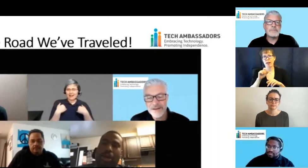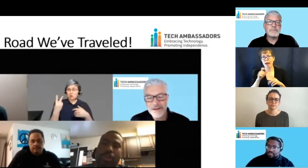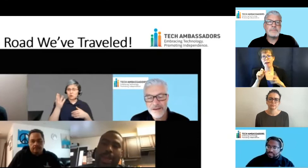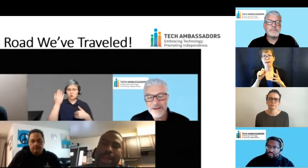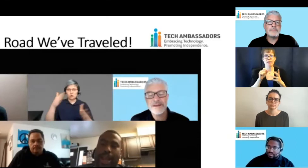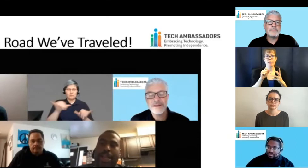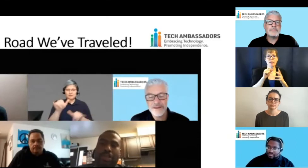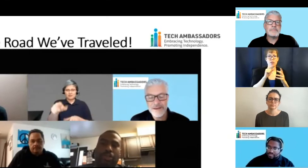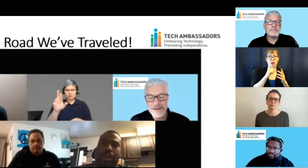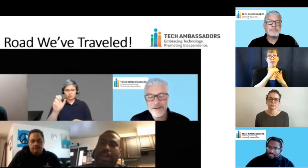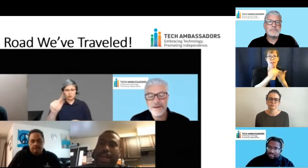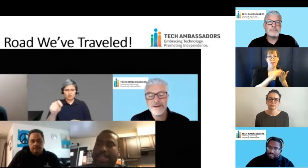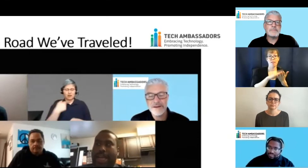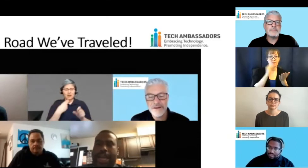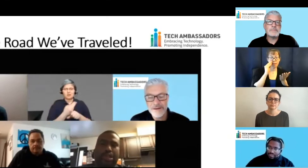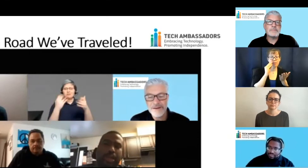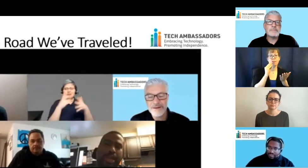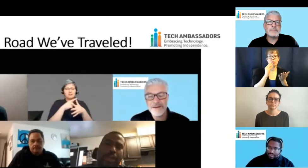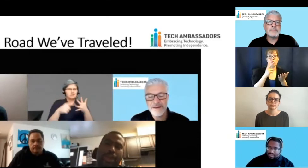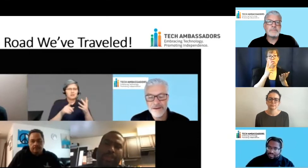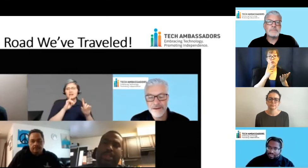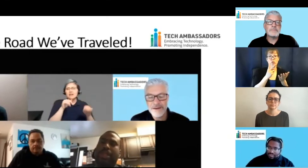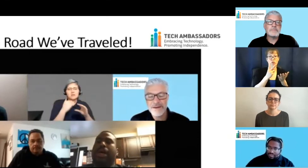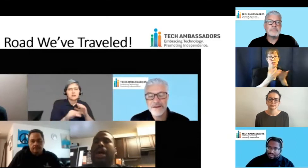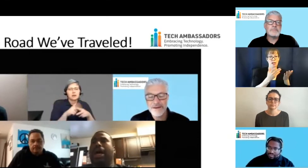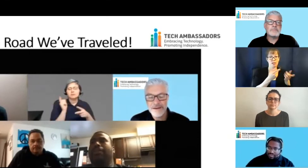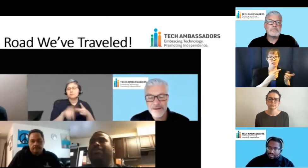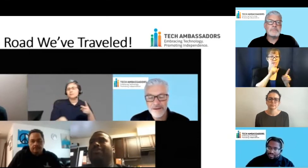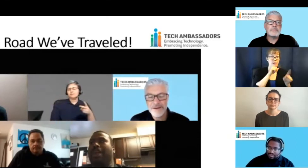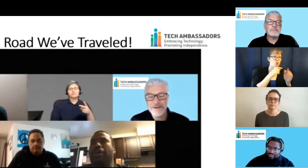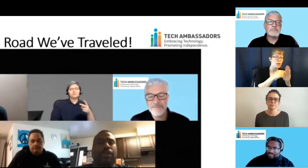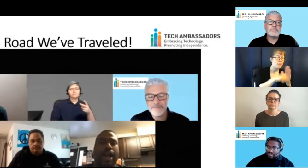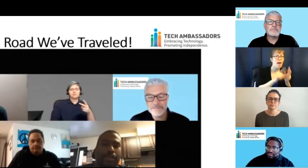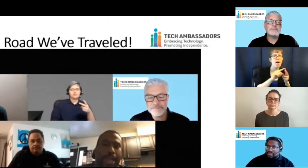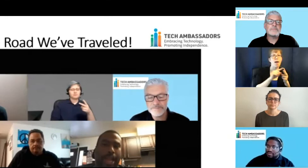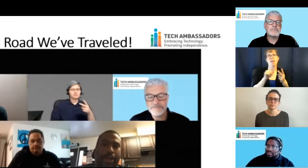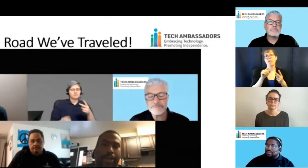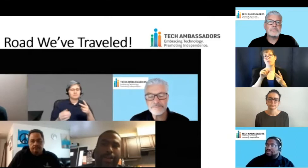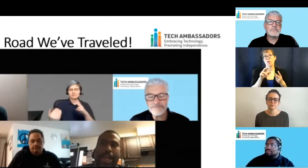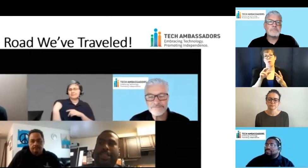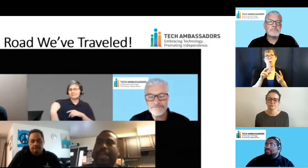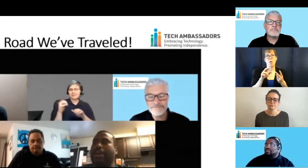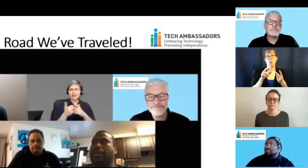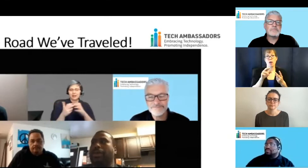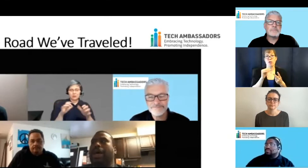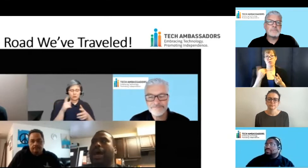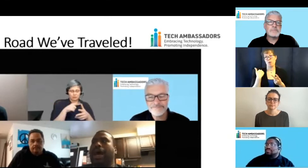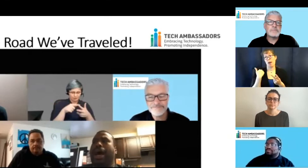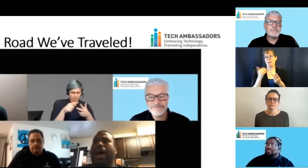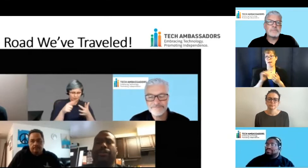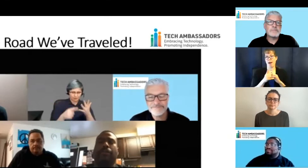in my home, and I use her for a lot of things like answering emails. Um, I reminded me how to do things, how to,